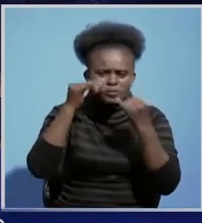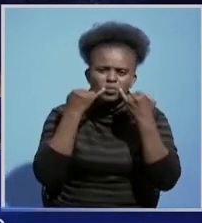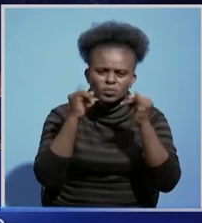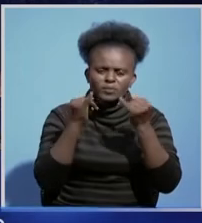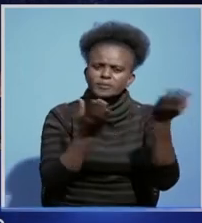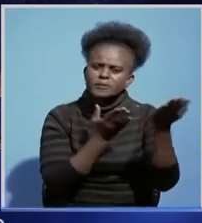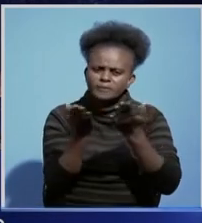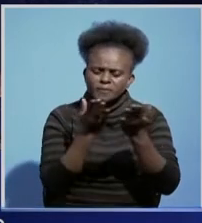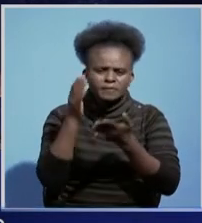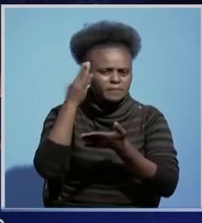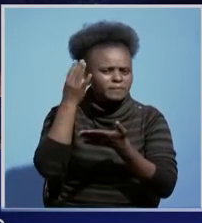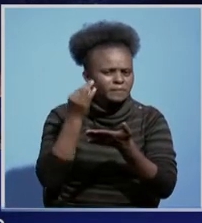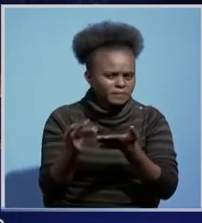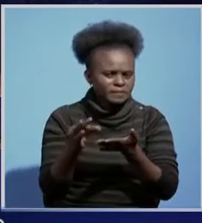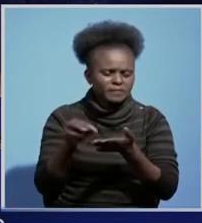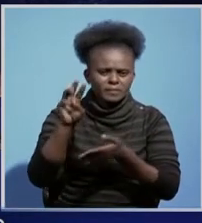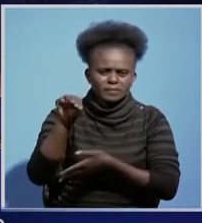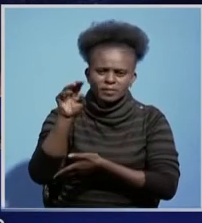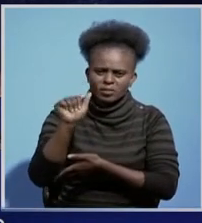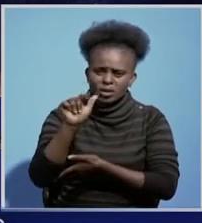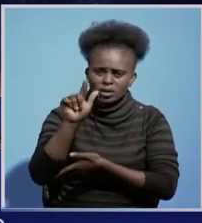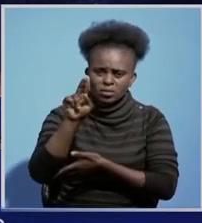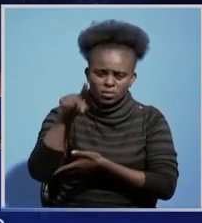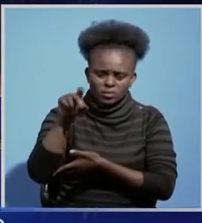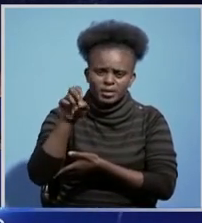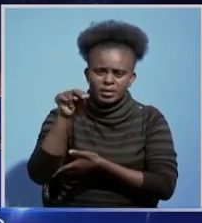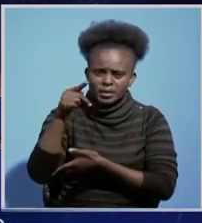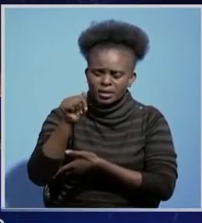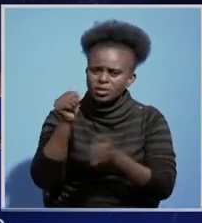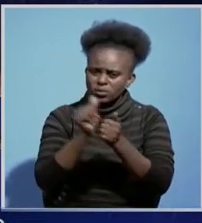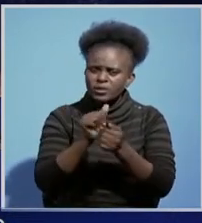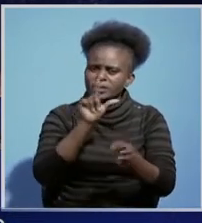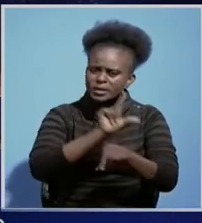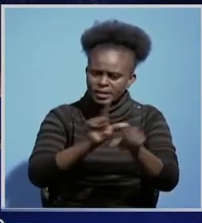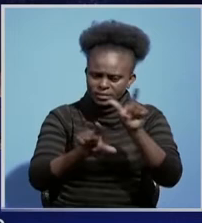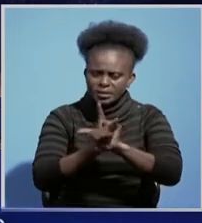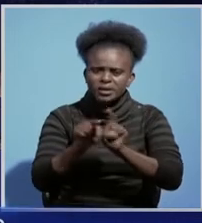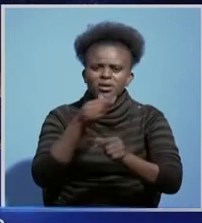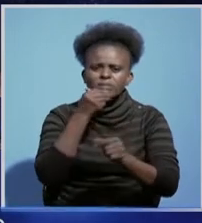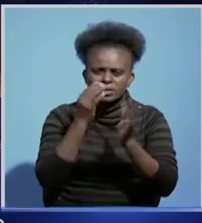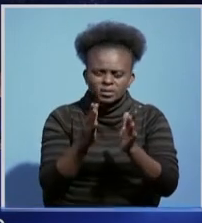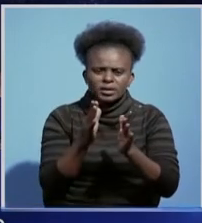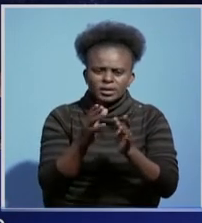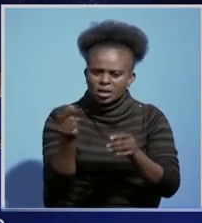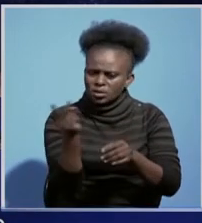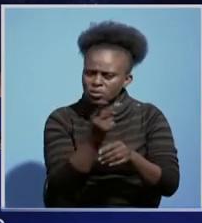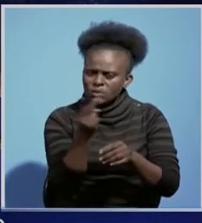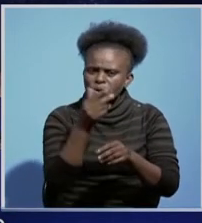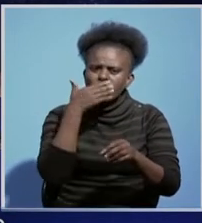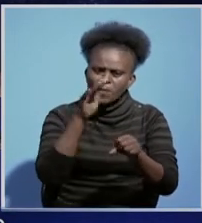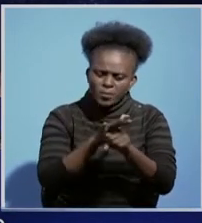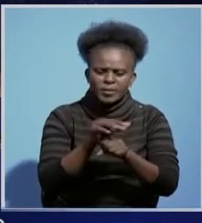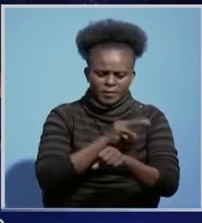Broadcasting Services Permanent Secretary Amos Malupenga and Labor Commissioner Givens Muntengwa. Mr. Chumbwali has assured